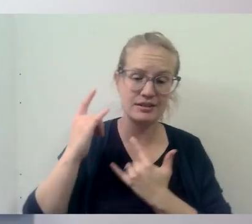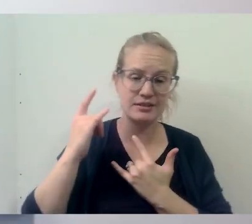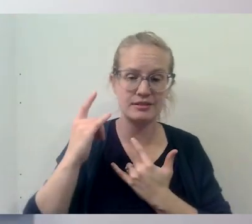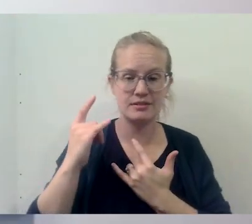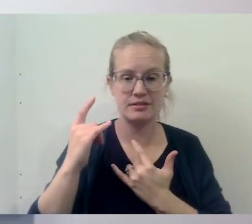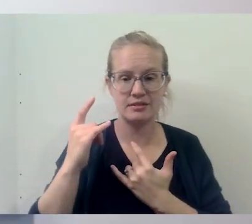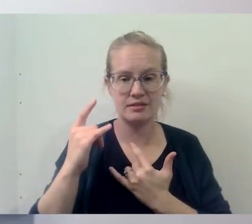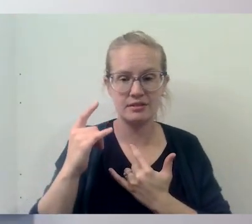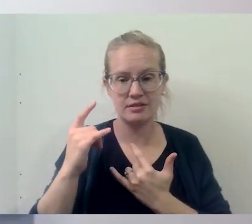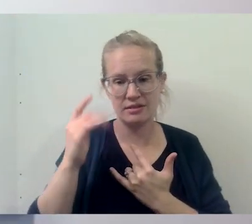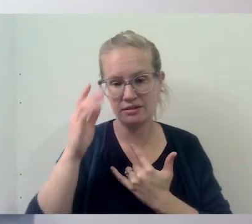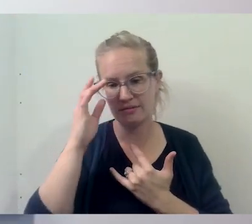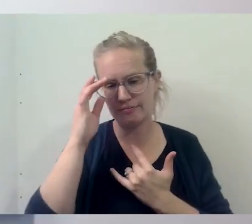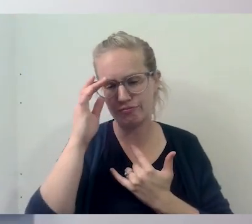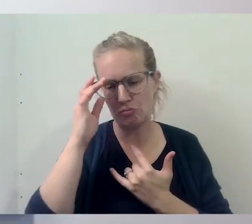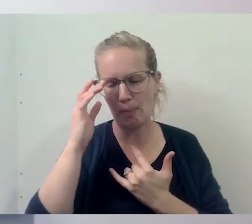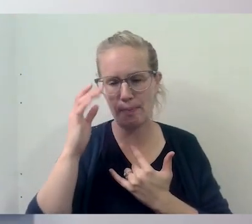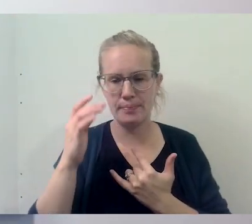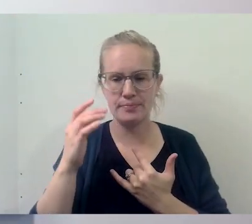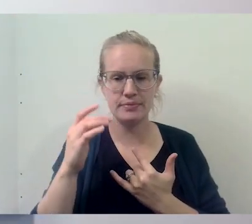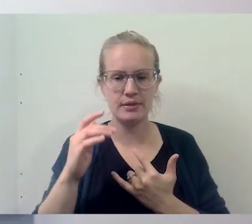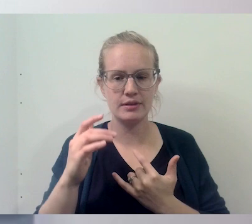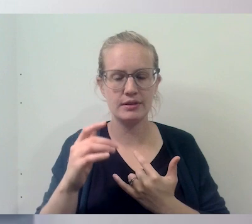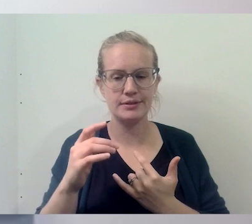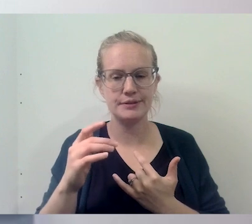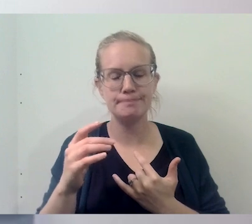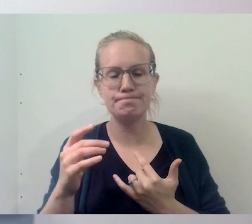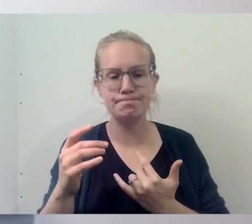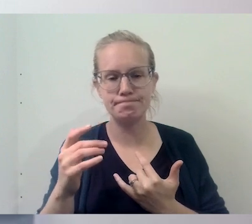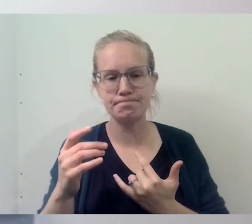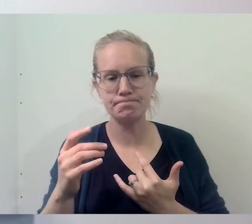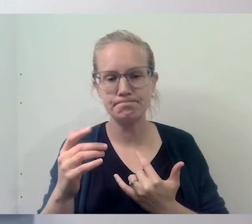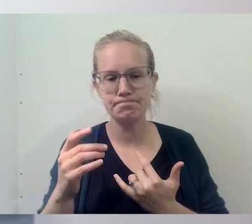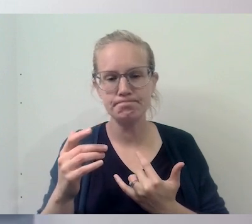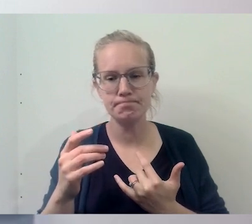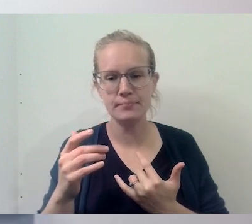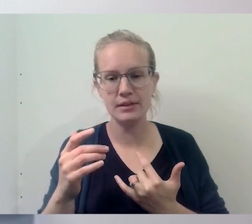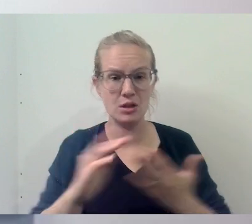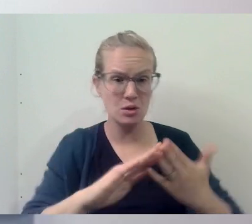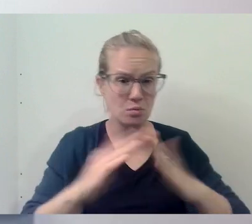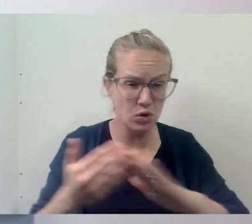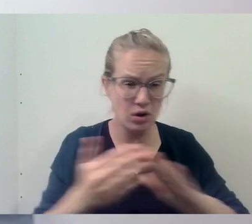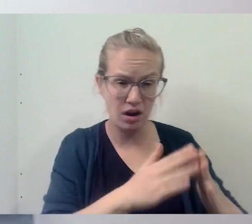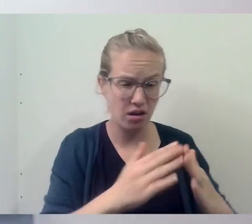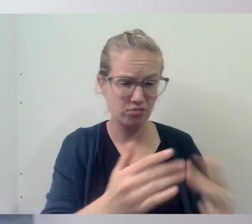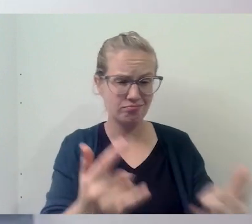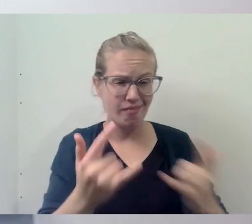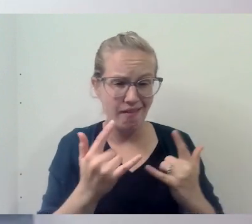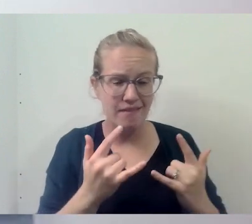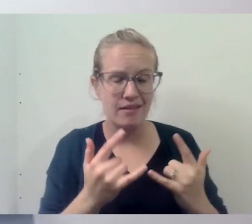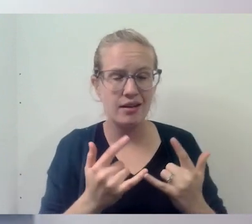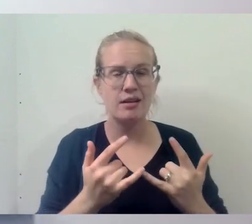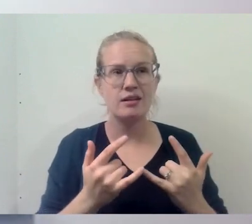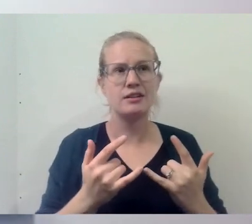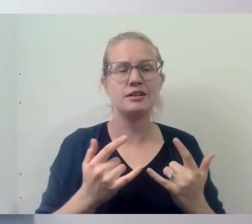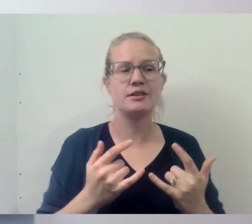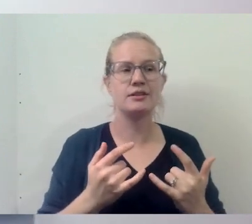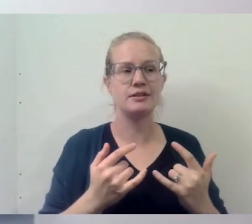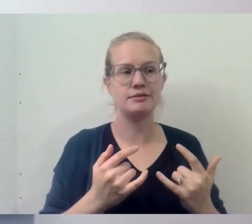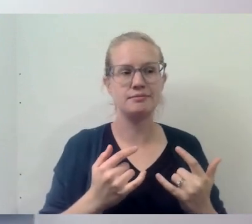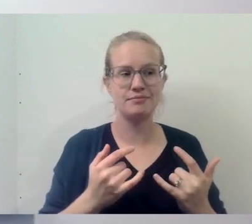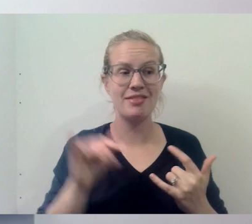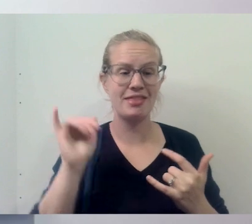uh, you know, and loved by, uh, by the community. And, and,